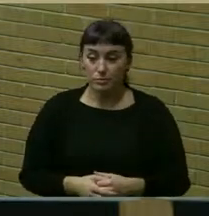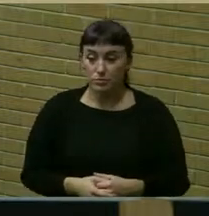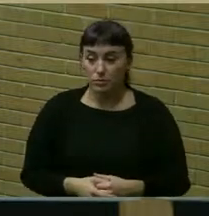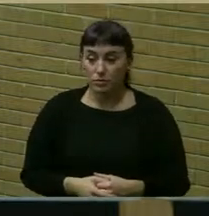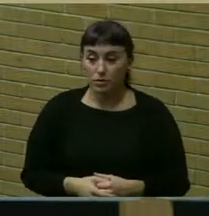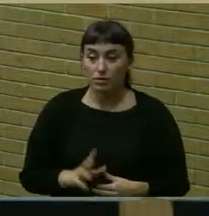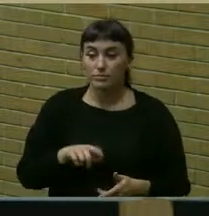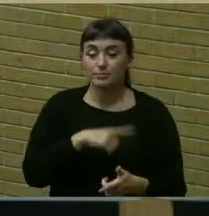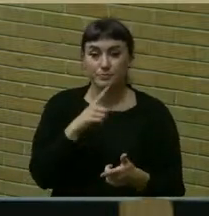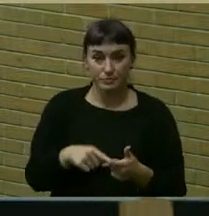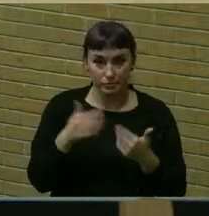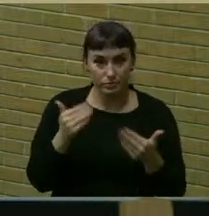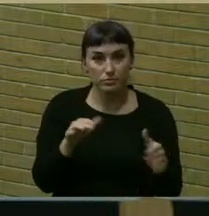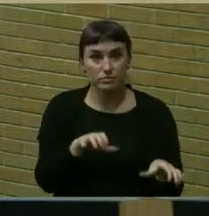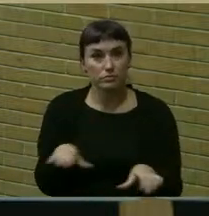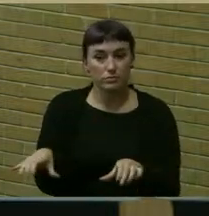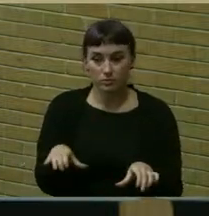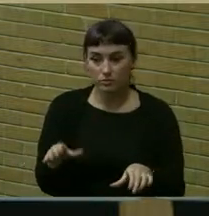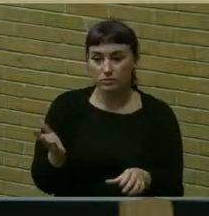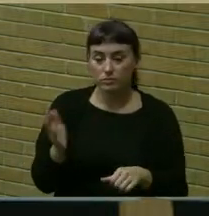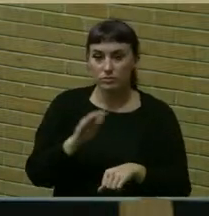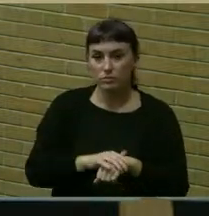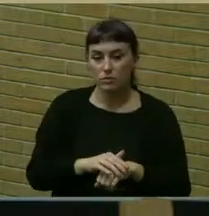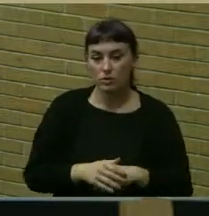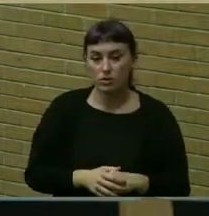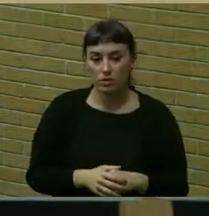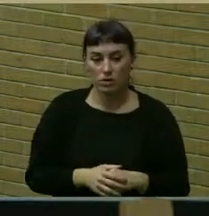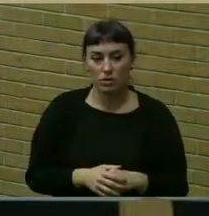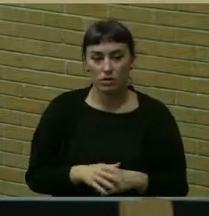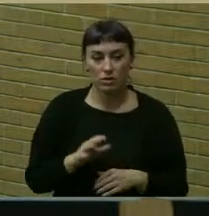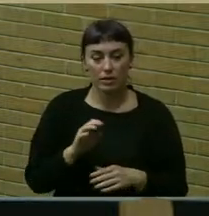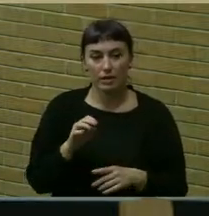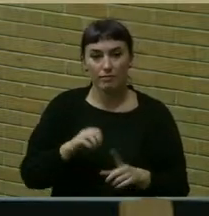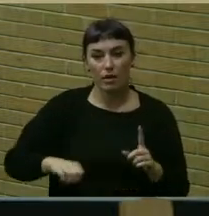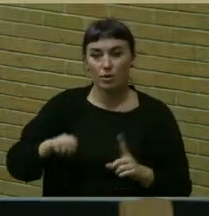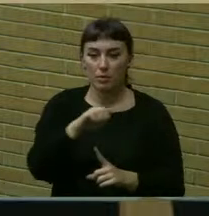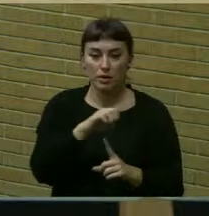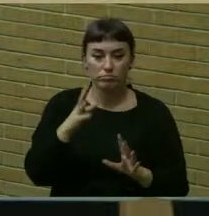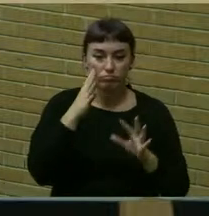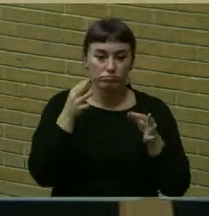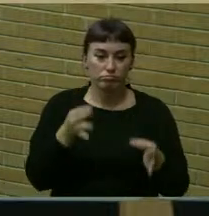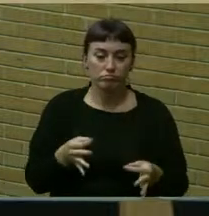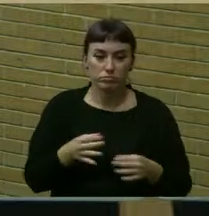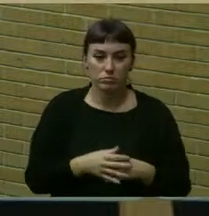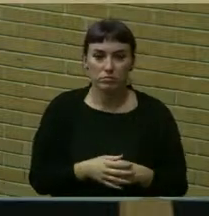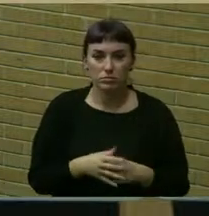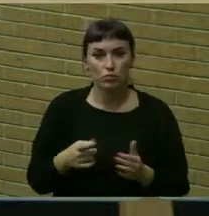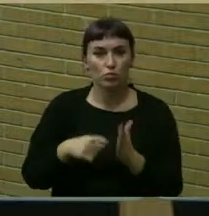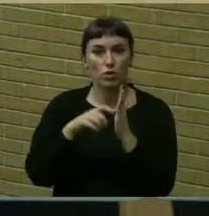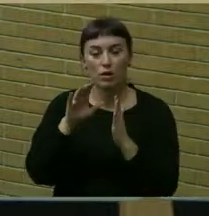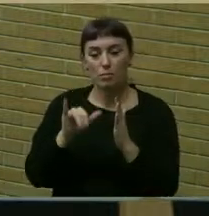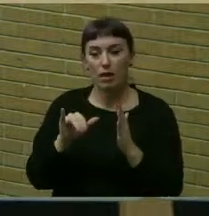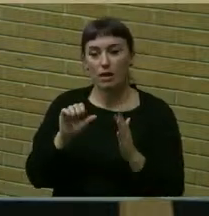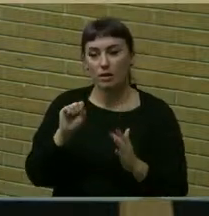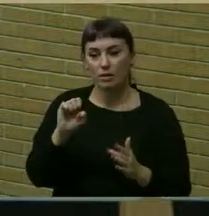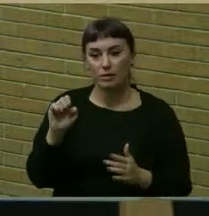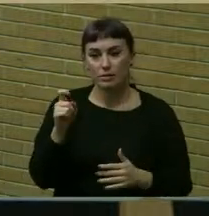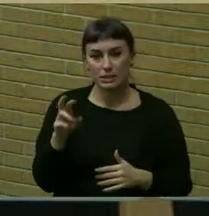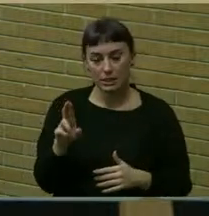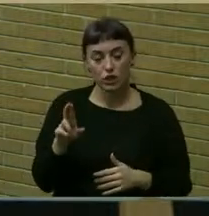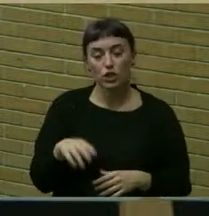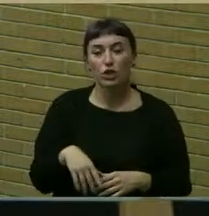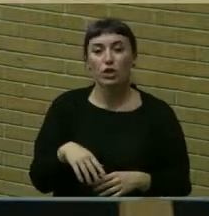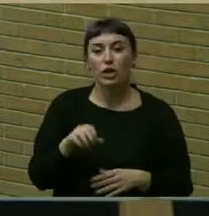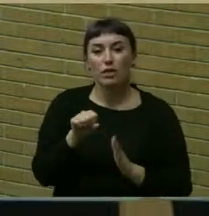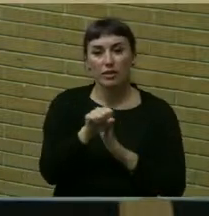least then take action on the environmental determination as required by seeker the state environmental